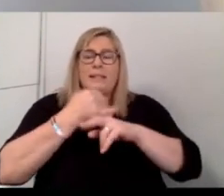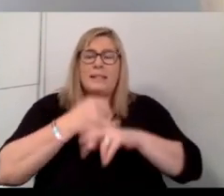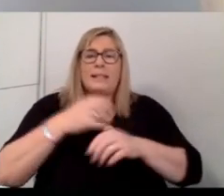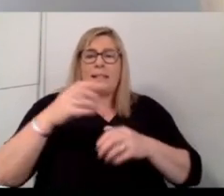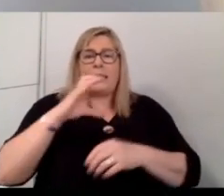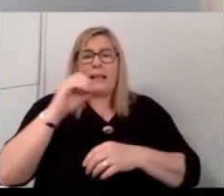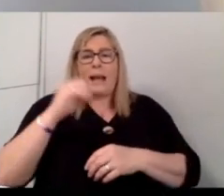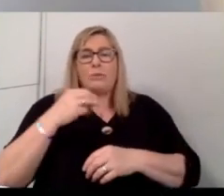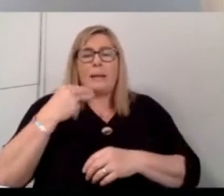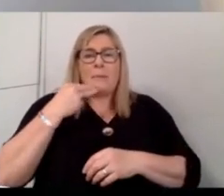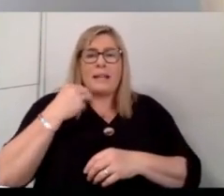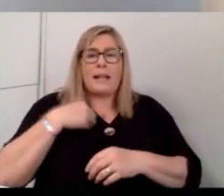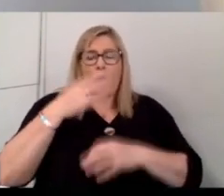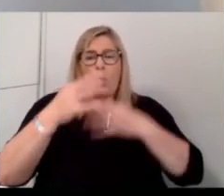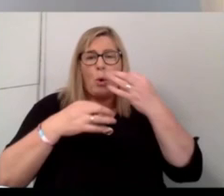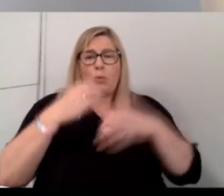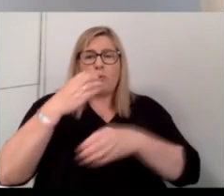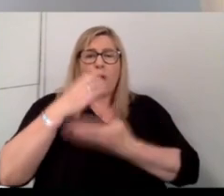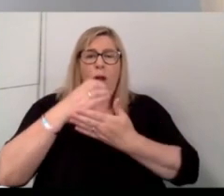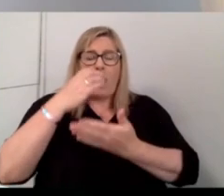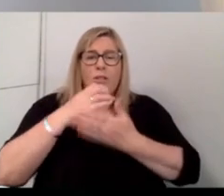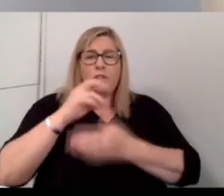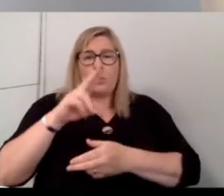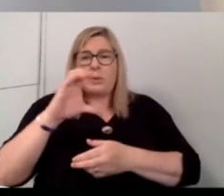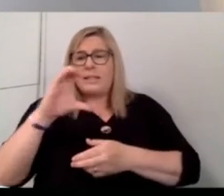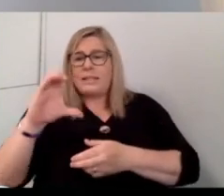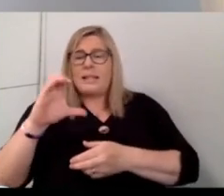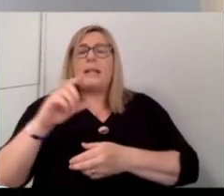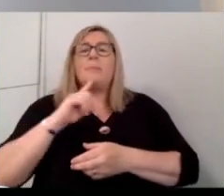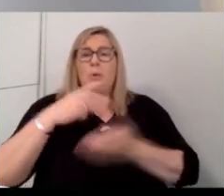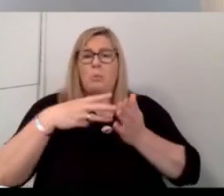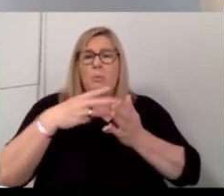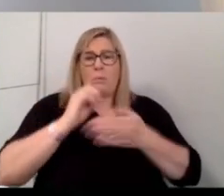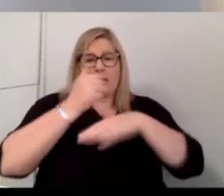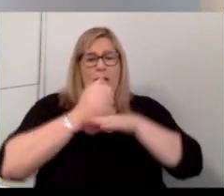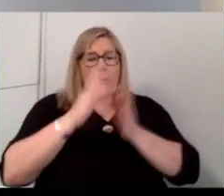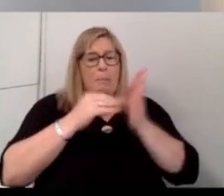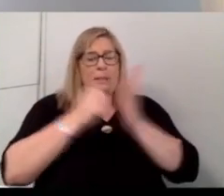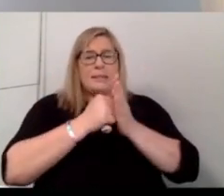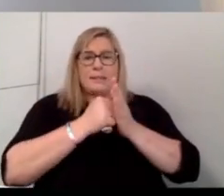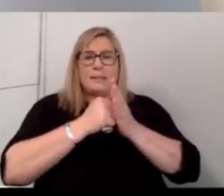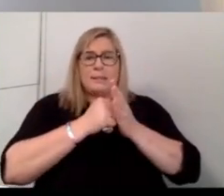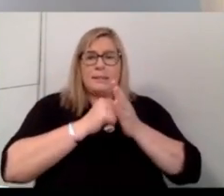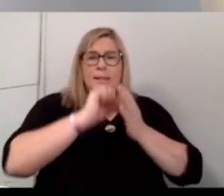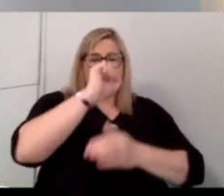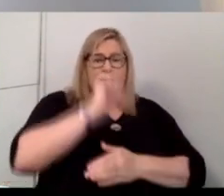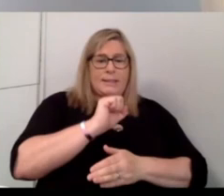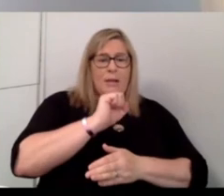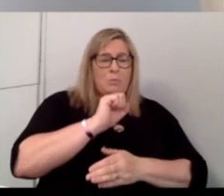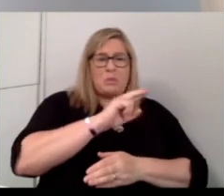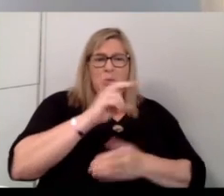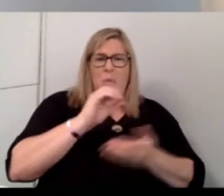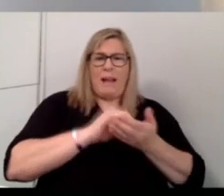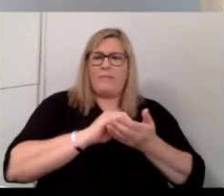UCC. But when we started up our business, we really did notice that we don't really have that cross-border